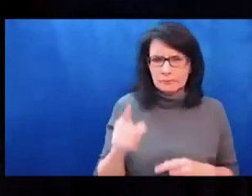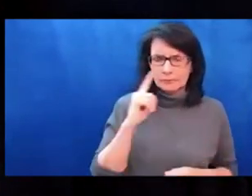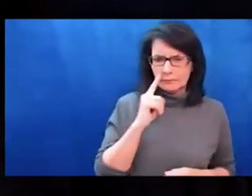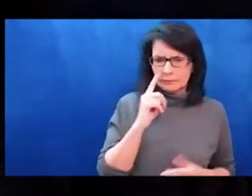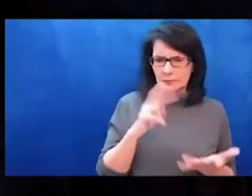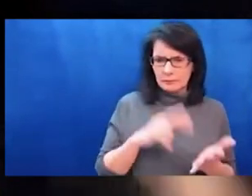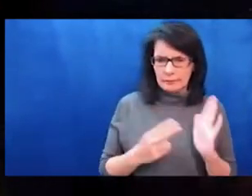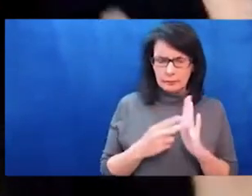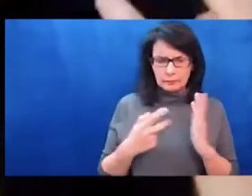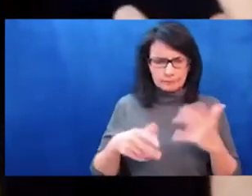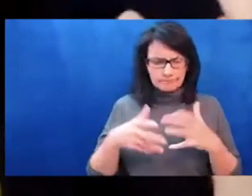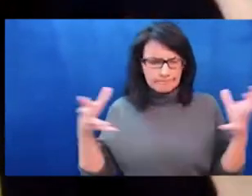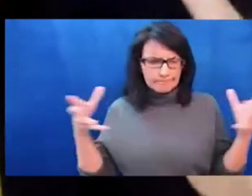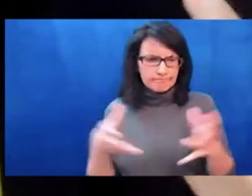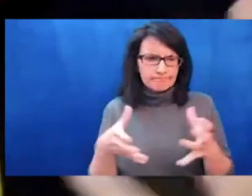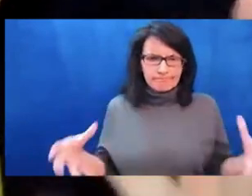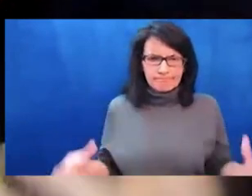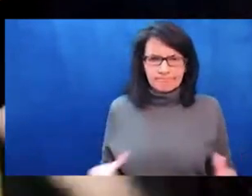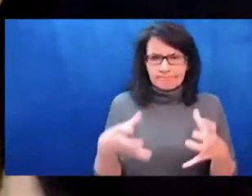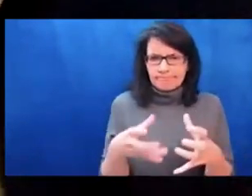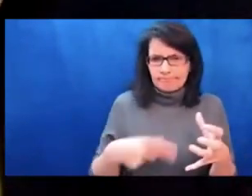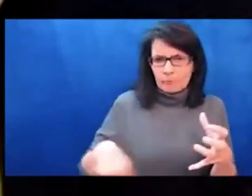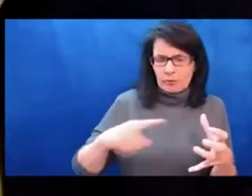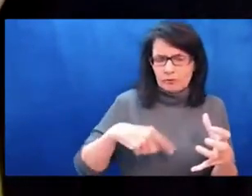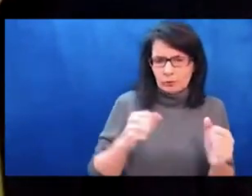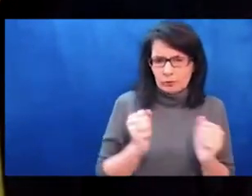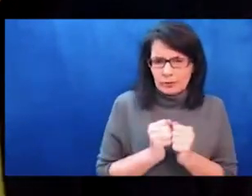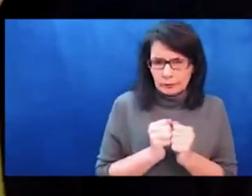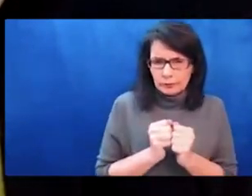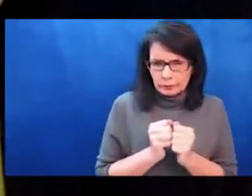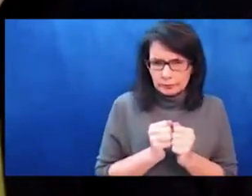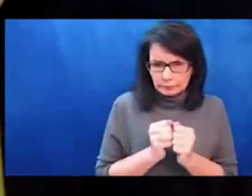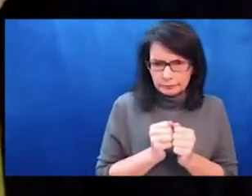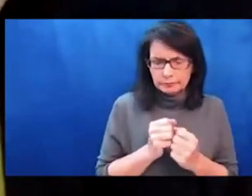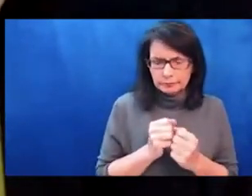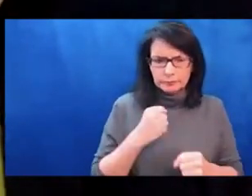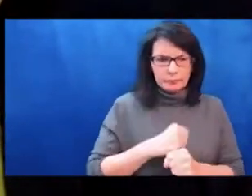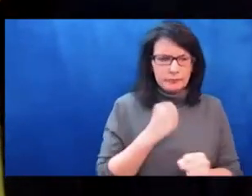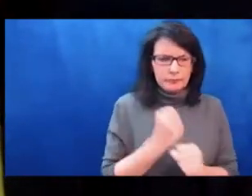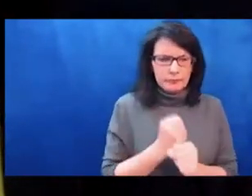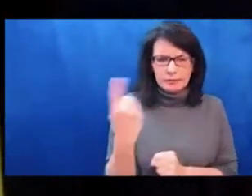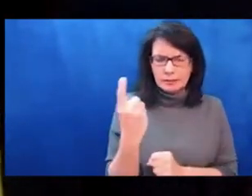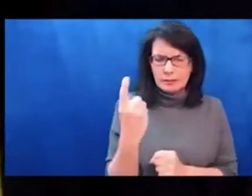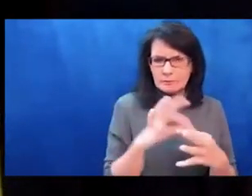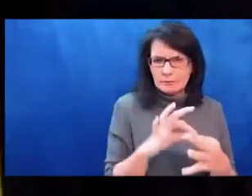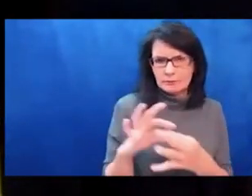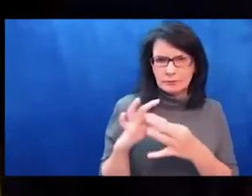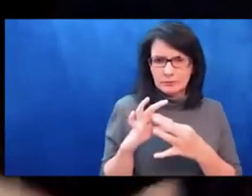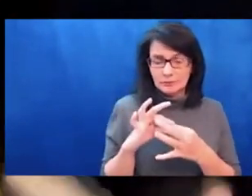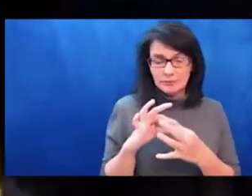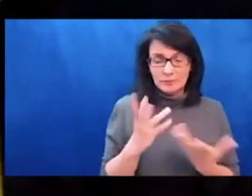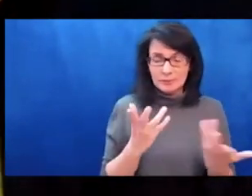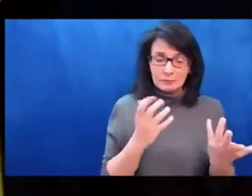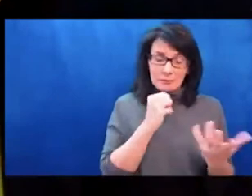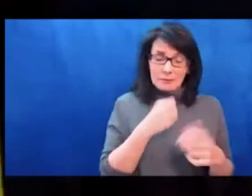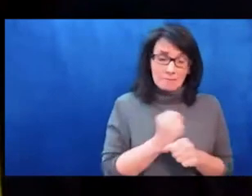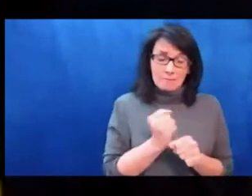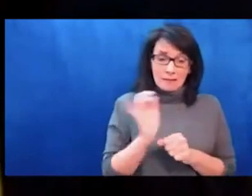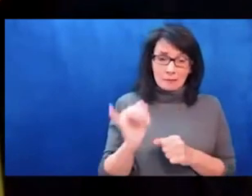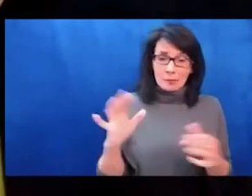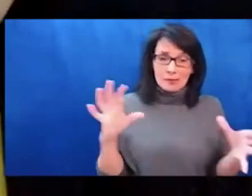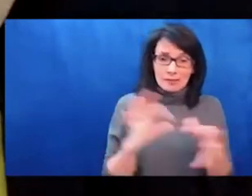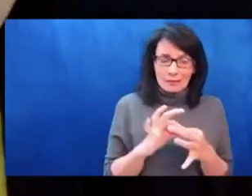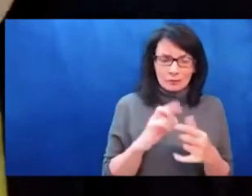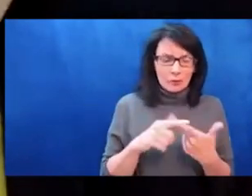of the speakers to kind of just come on. I think there's a moment. we would like to kind of recognize you all together,